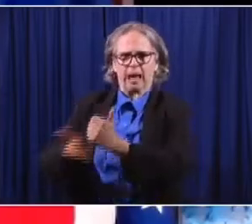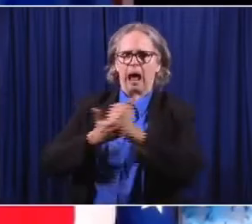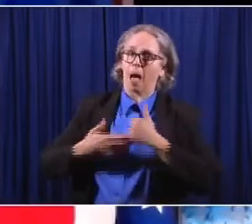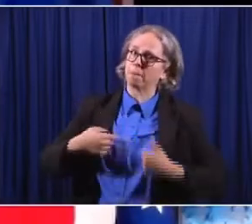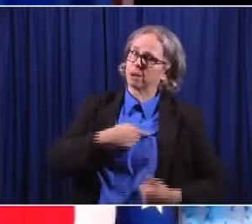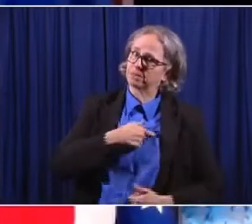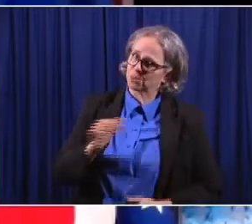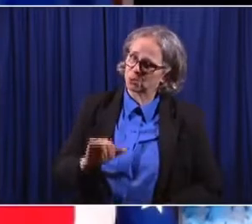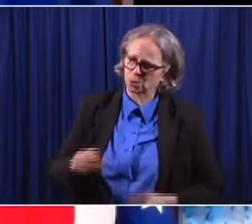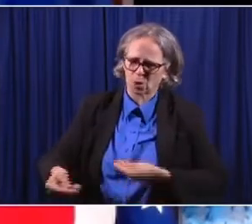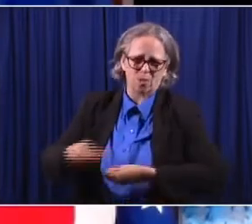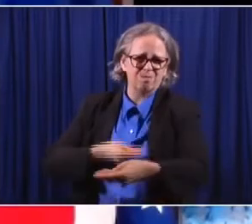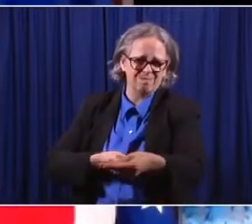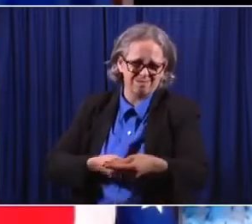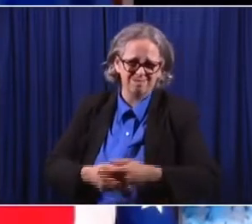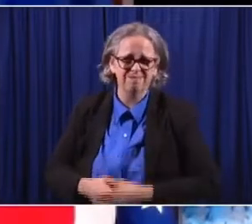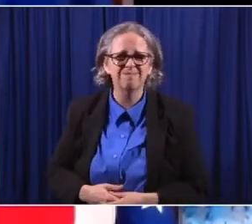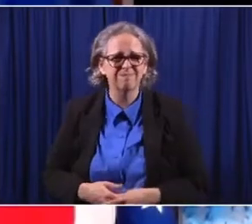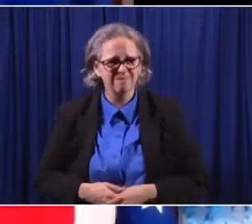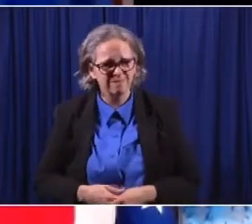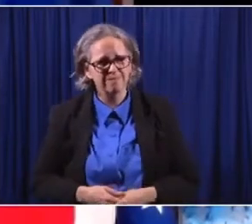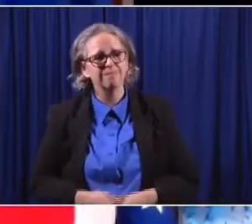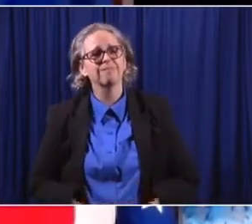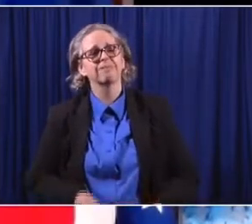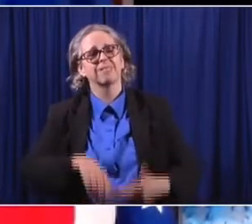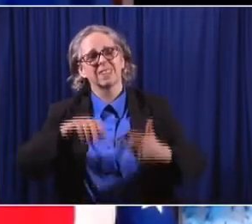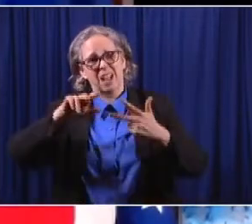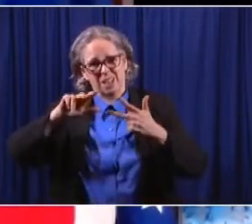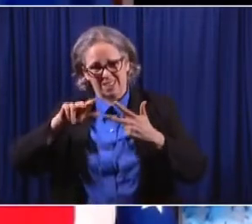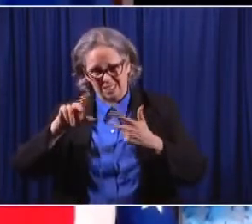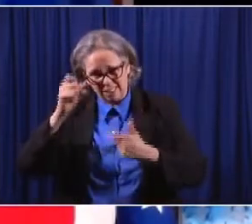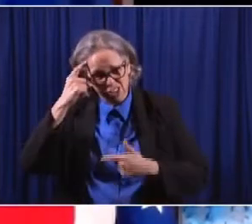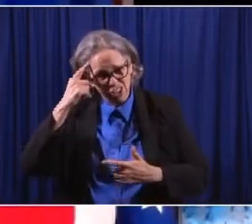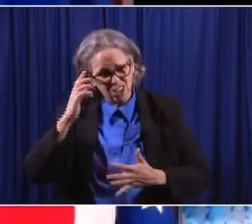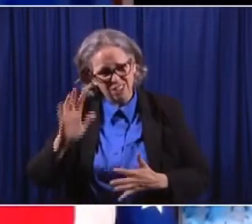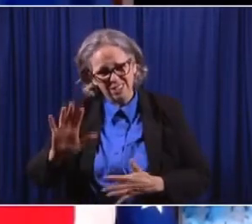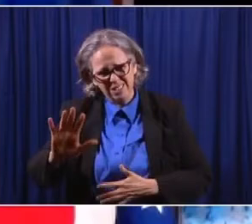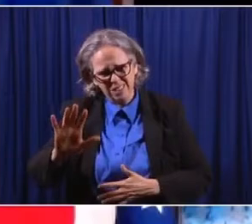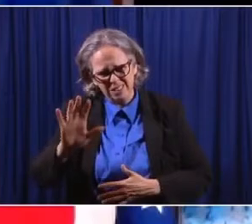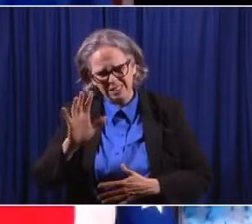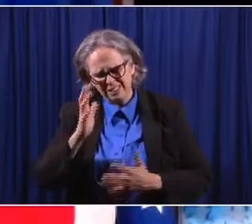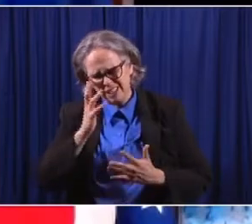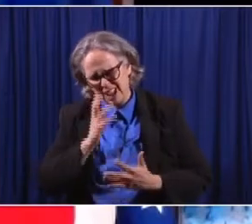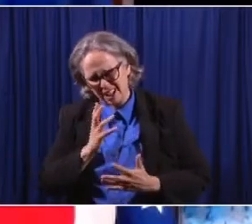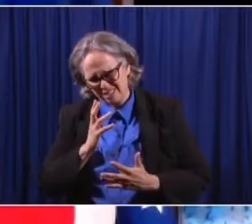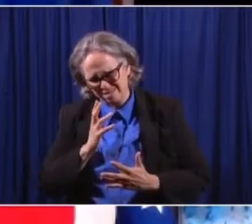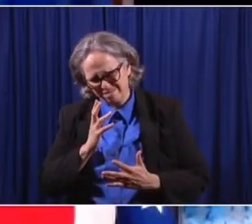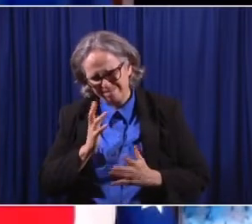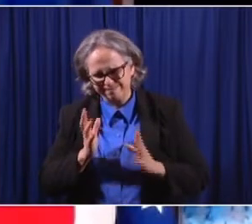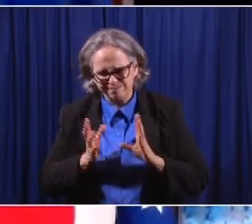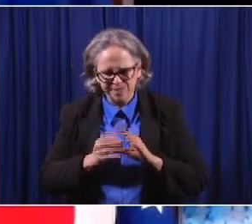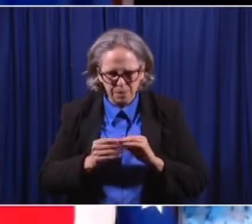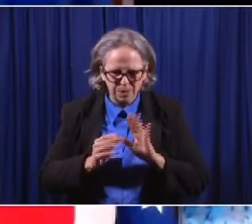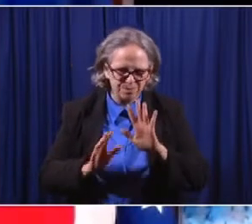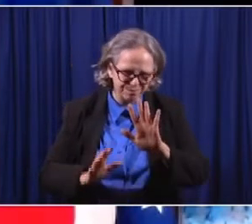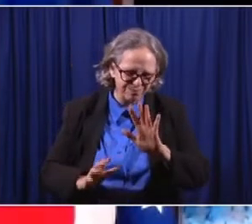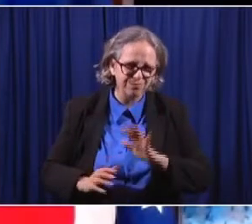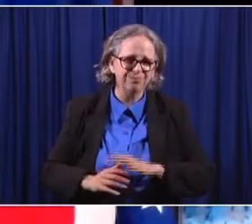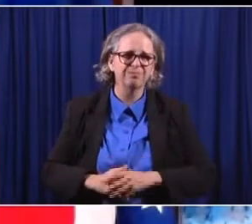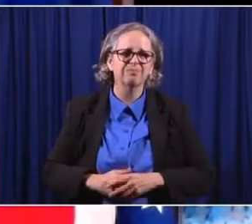On a solemn note, I want to just take a moment to honor the life and